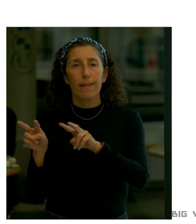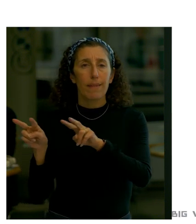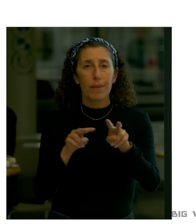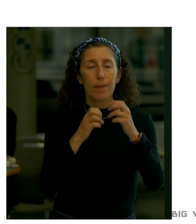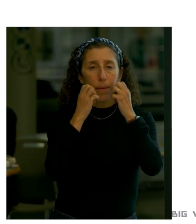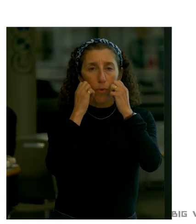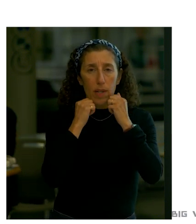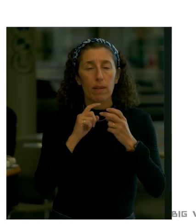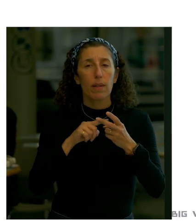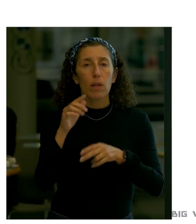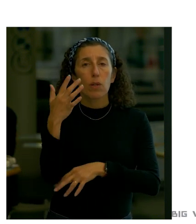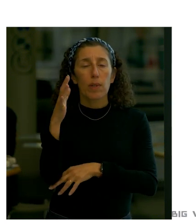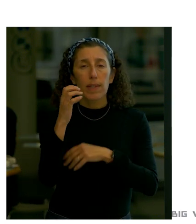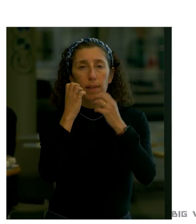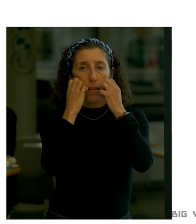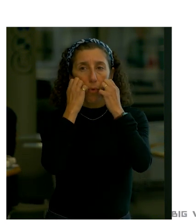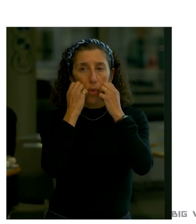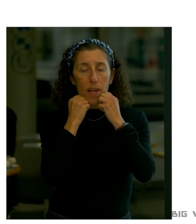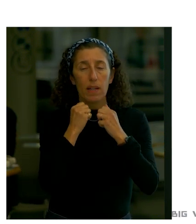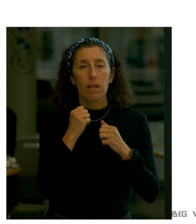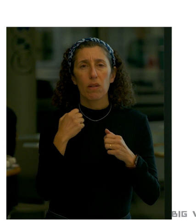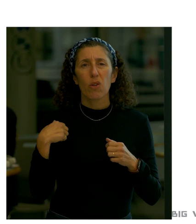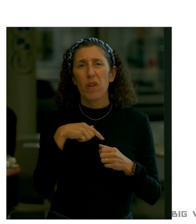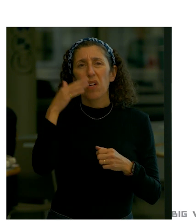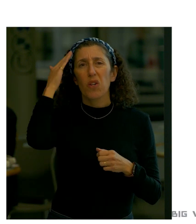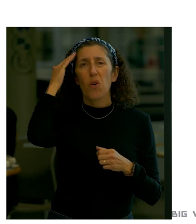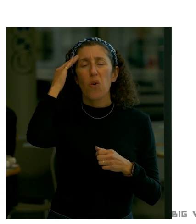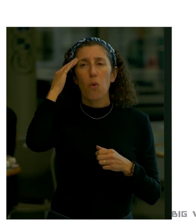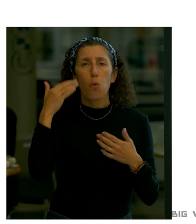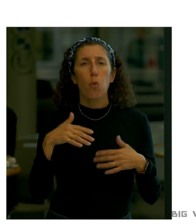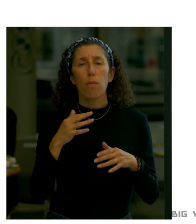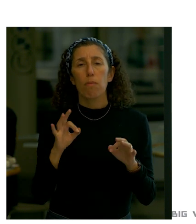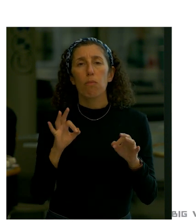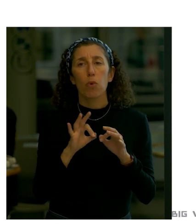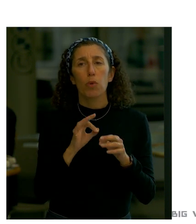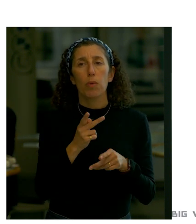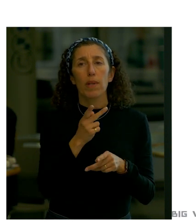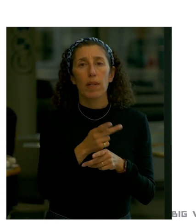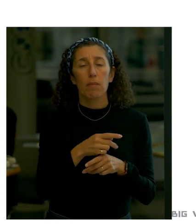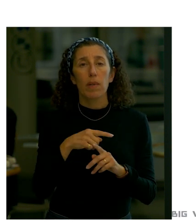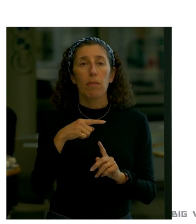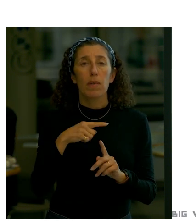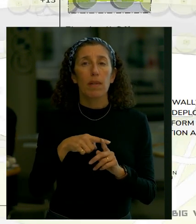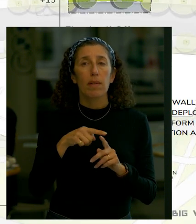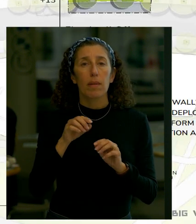views the views are very important and you know appreciation for existing plantings in the pollinator garden right